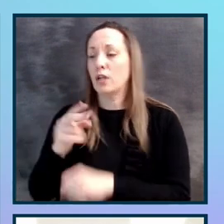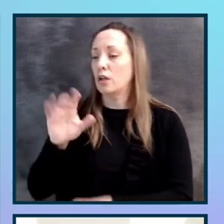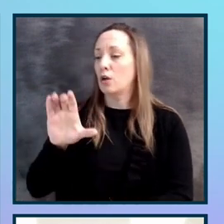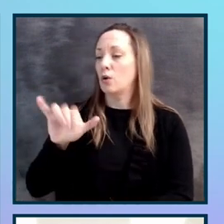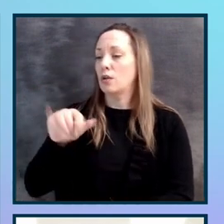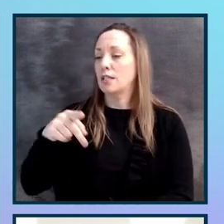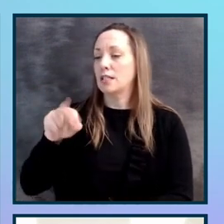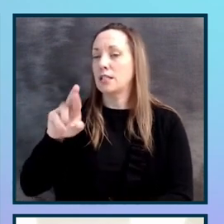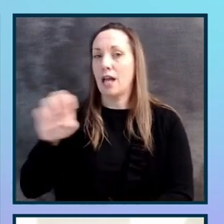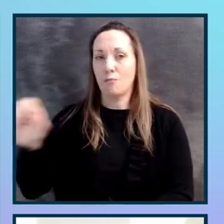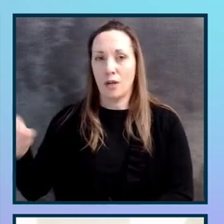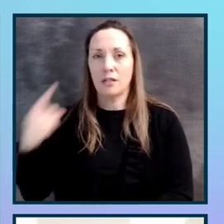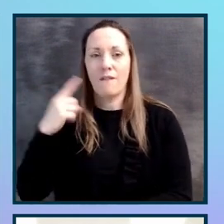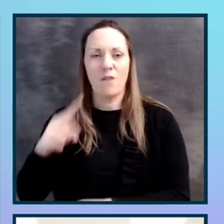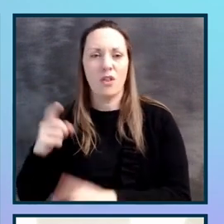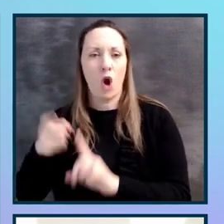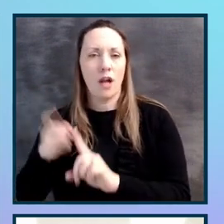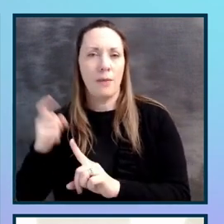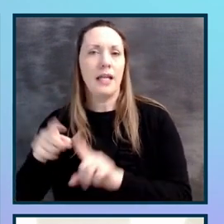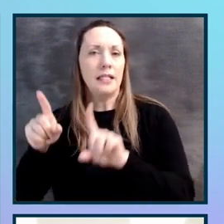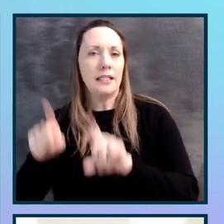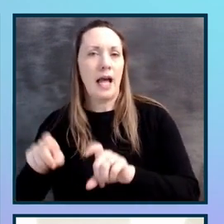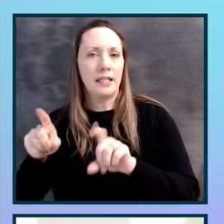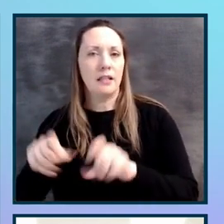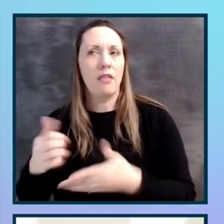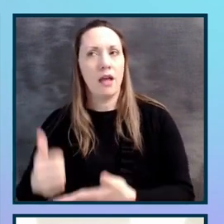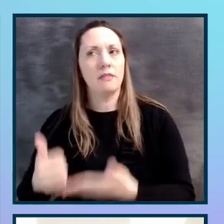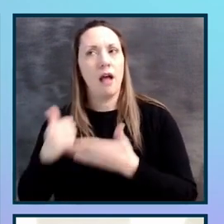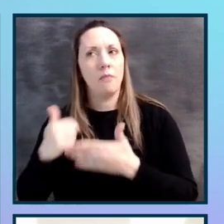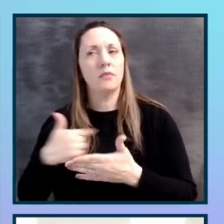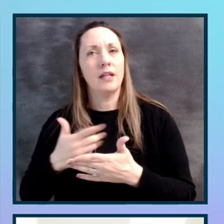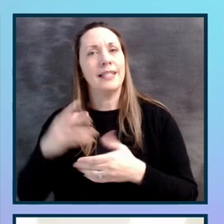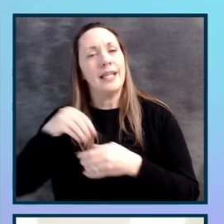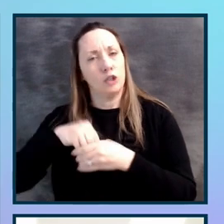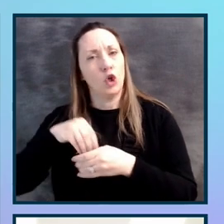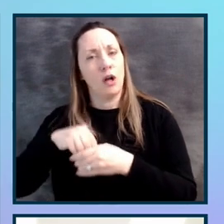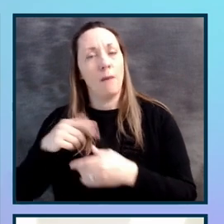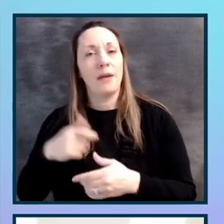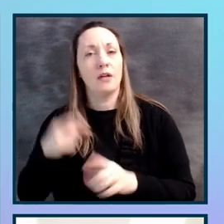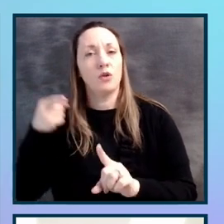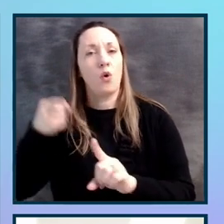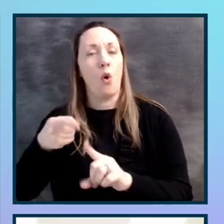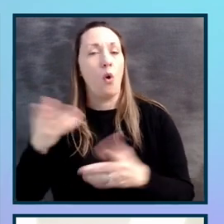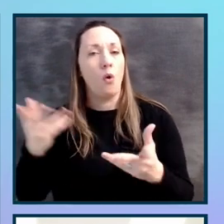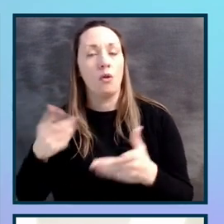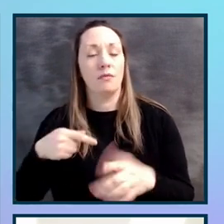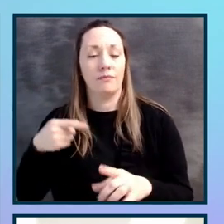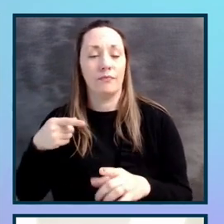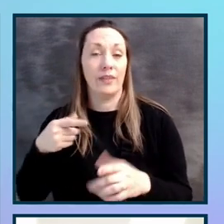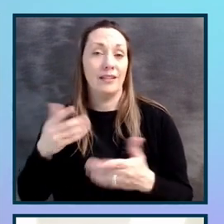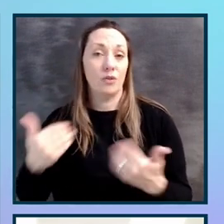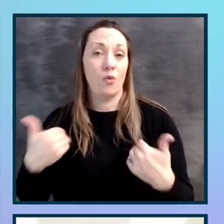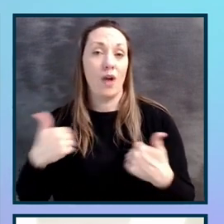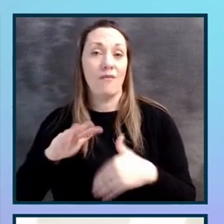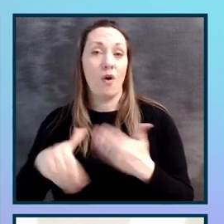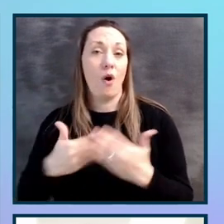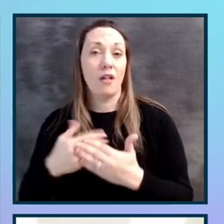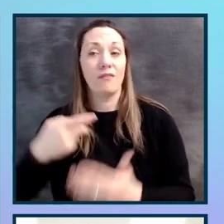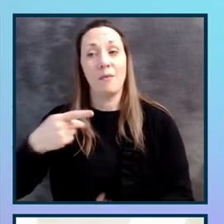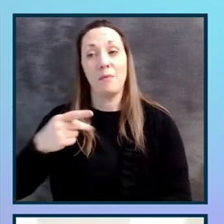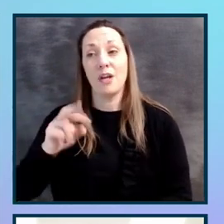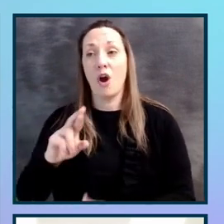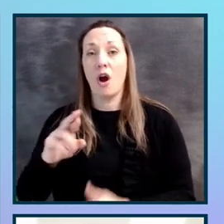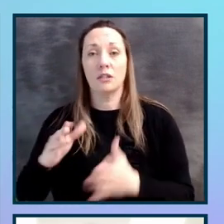architect actually helped us devise an interim approach for this because, so the goal for this in the end obviously is to have all of your PRs